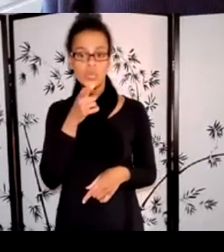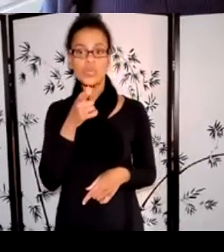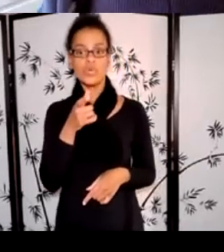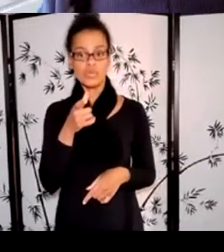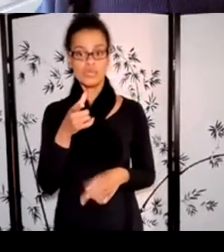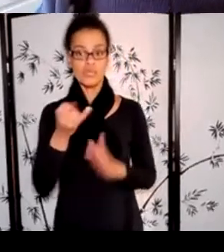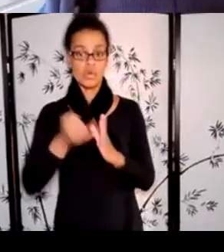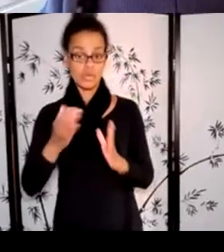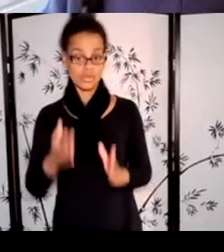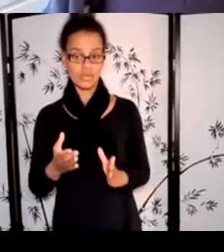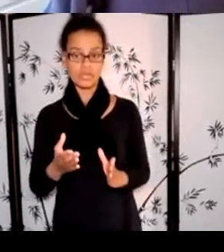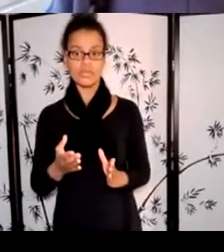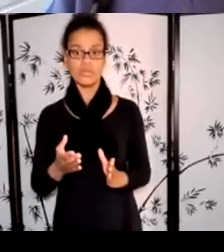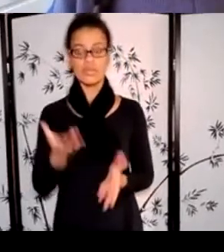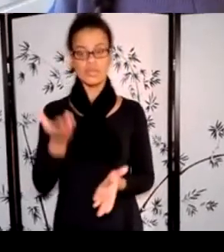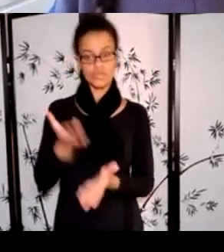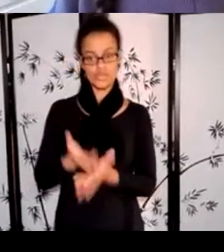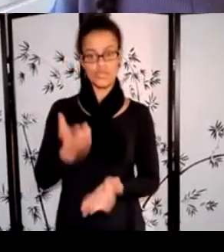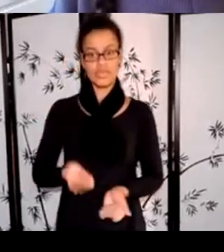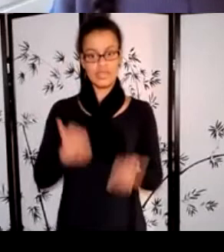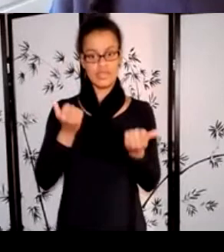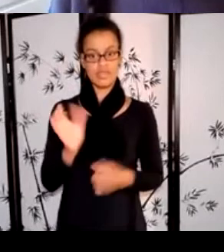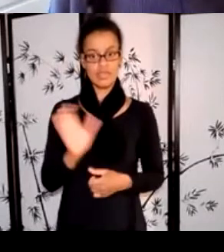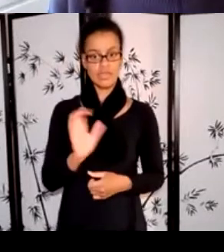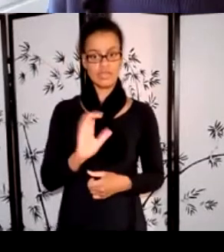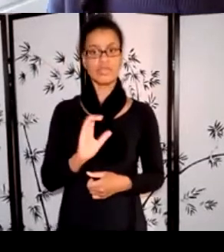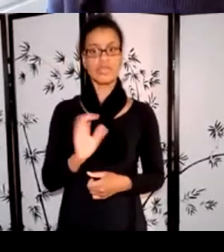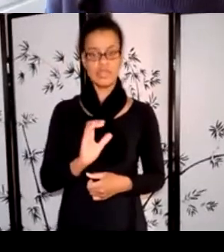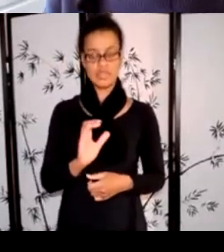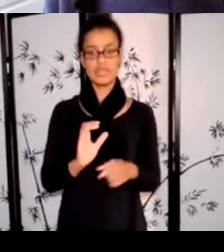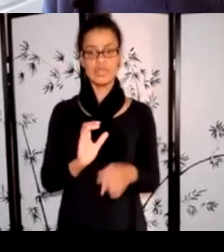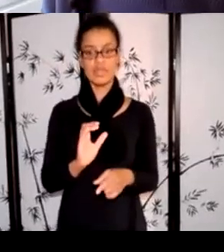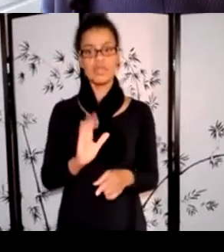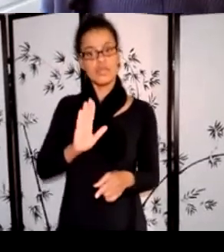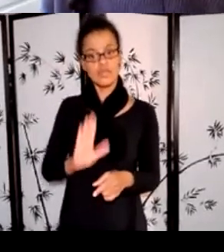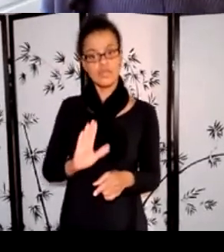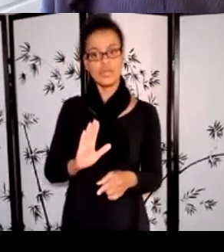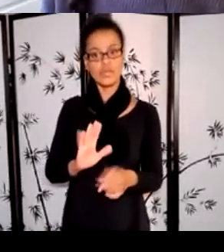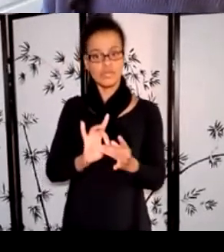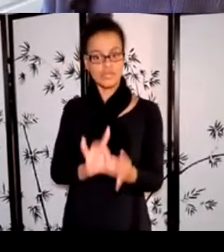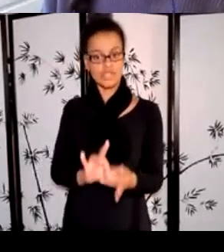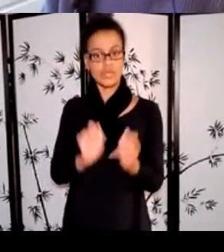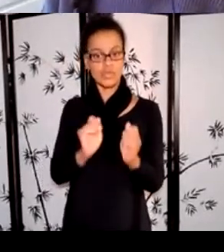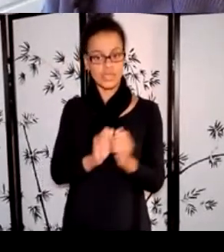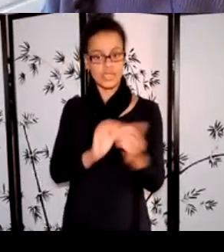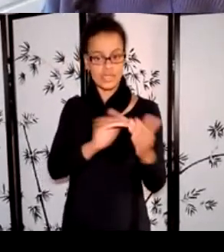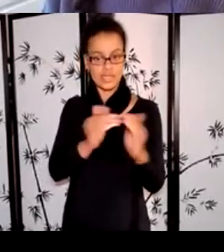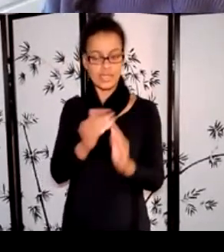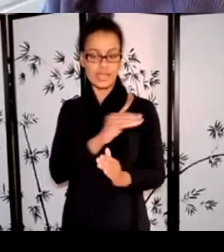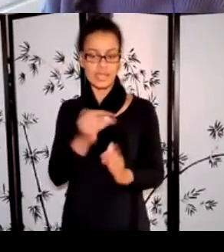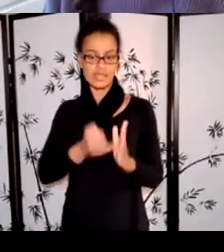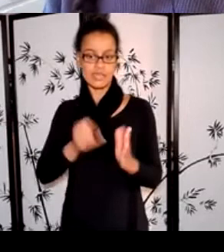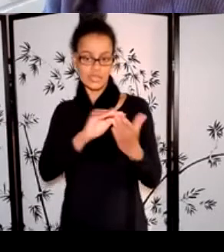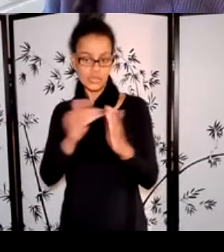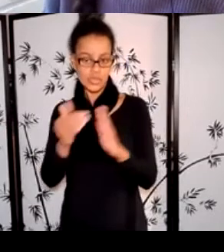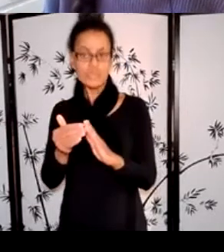citizens of Calgary and that they have a meaningful and ongoing relationship with the city and its artistic communities. We acknowledge that there are